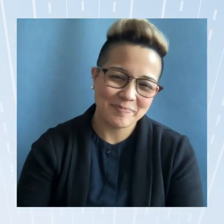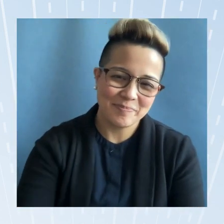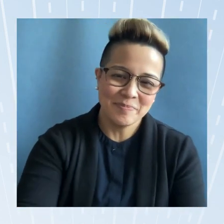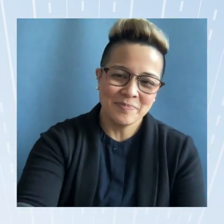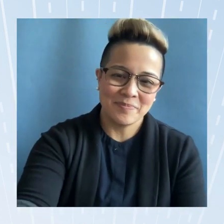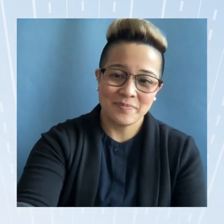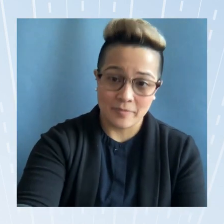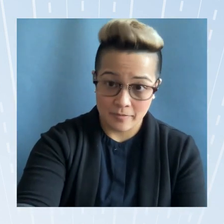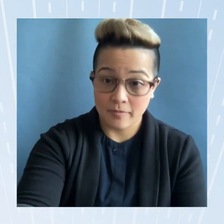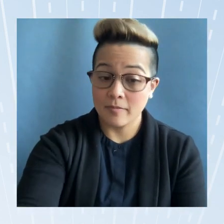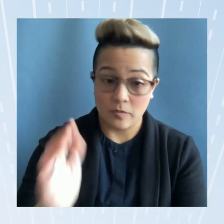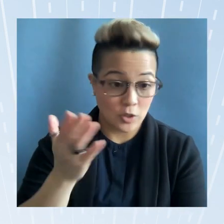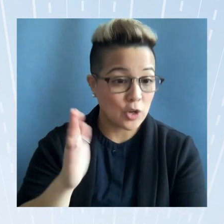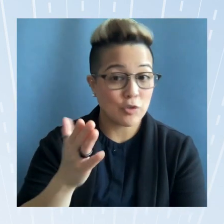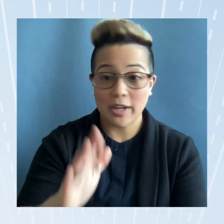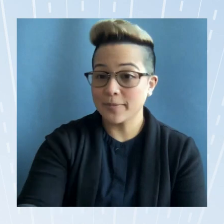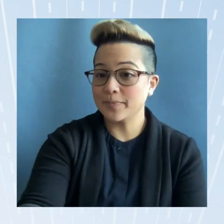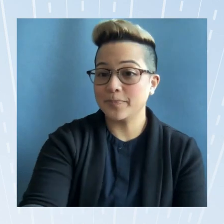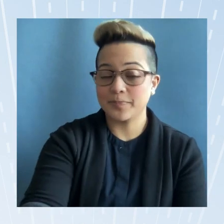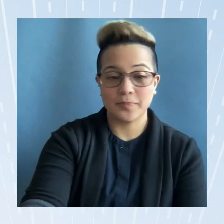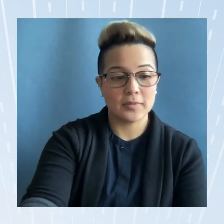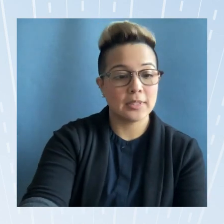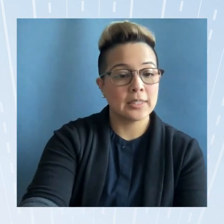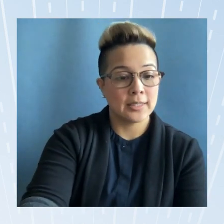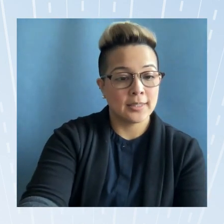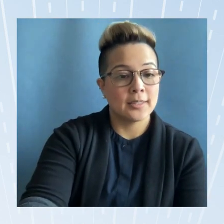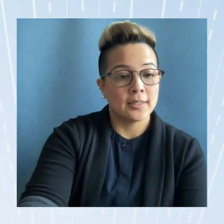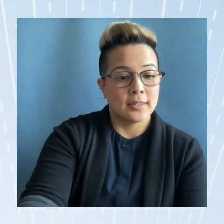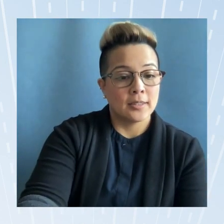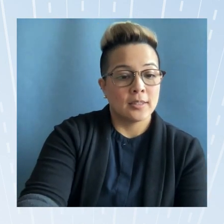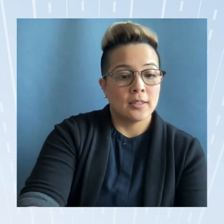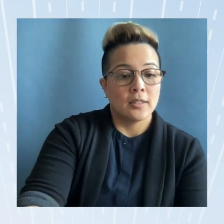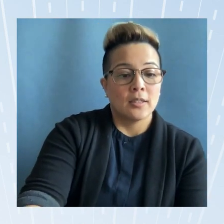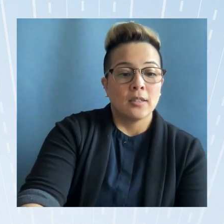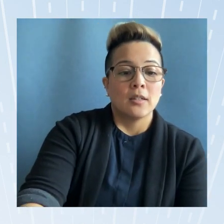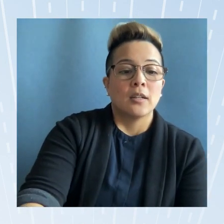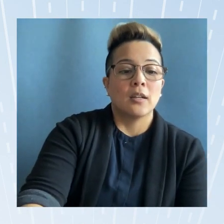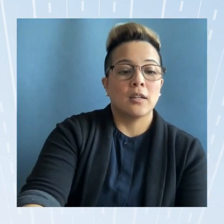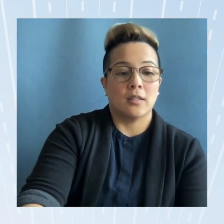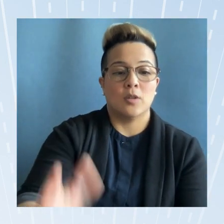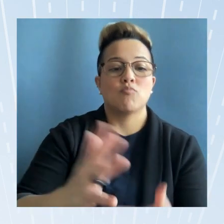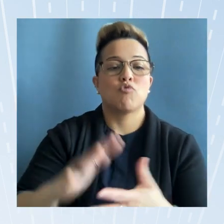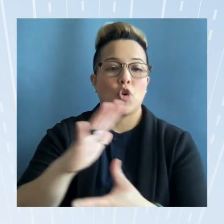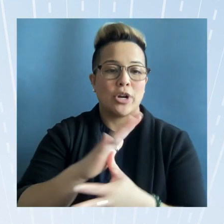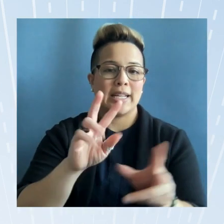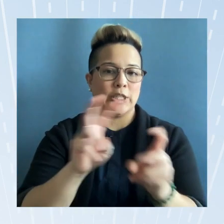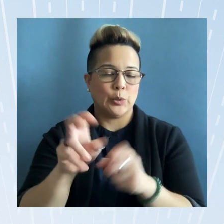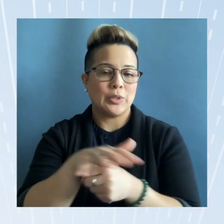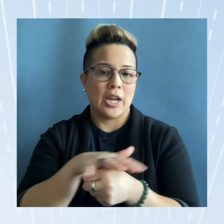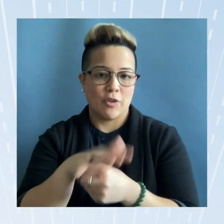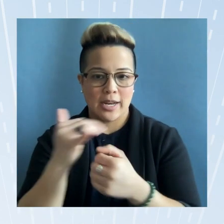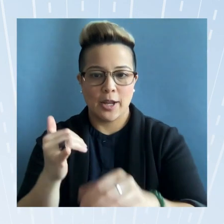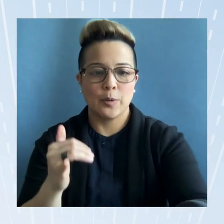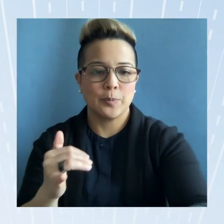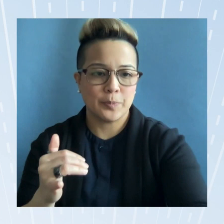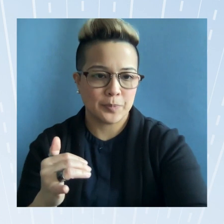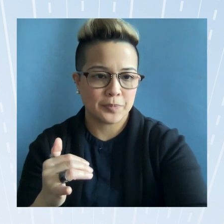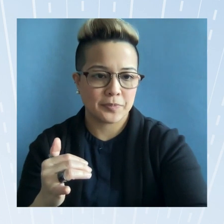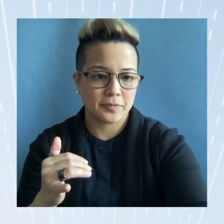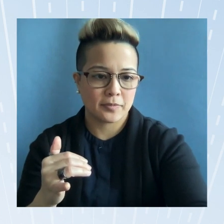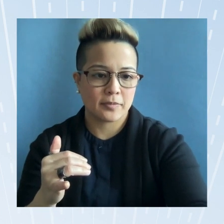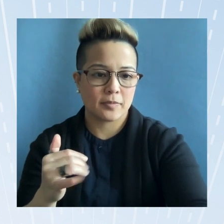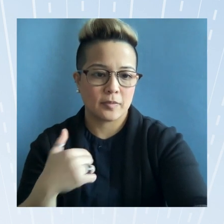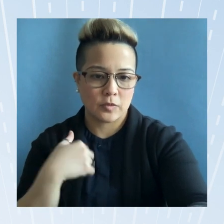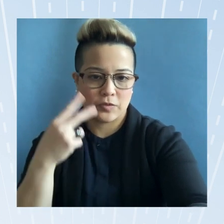all right um now going on to our priority issues area um so we've seen